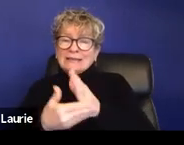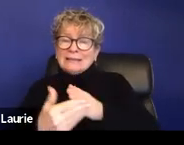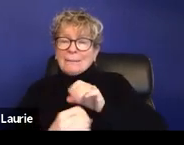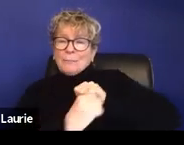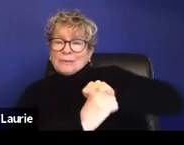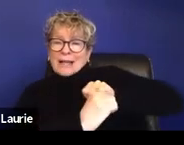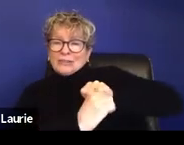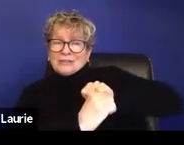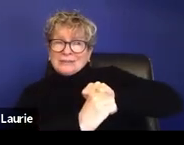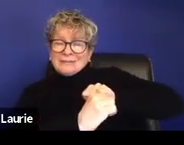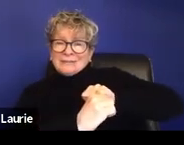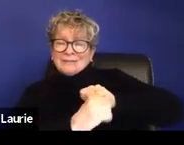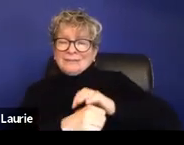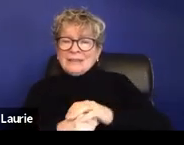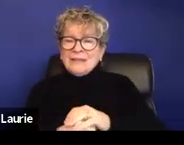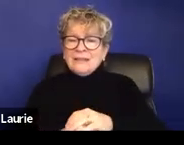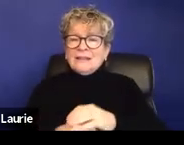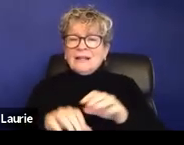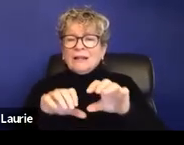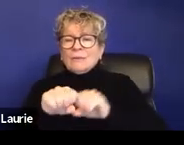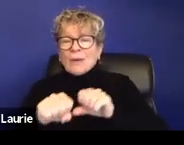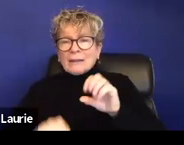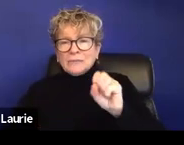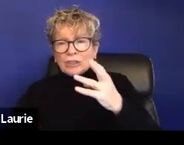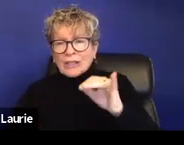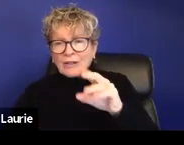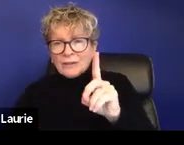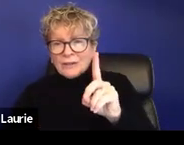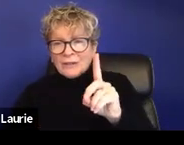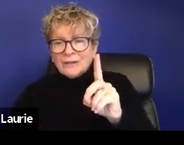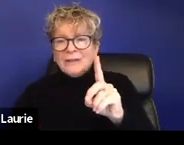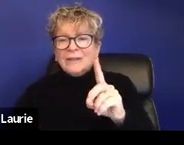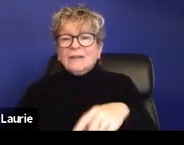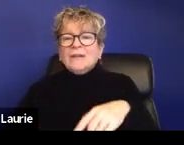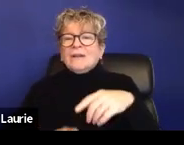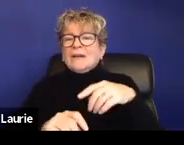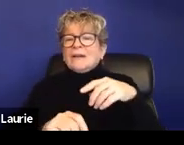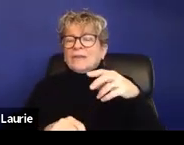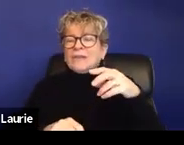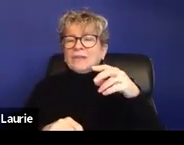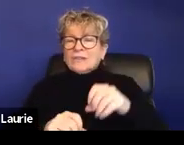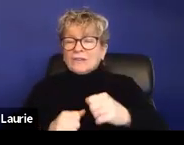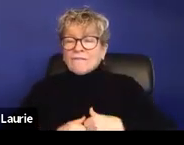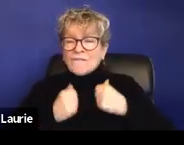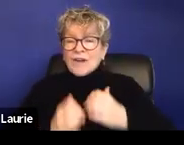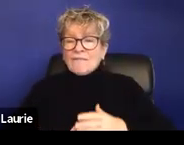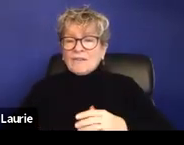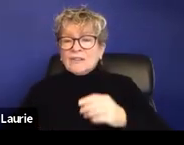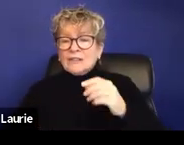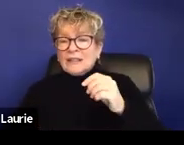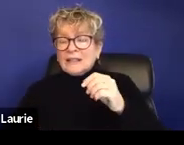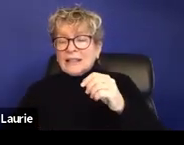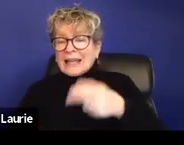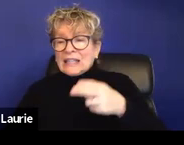prevent, for example, like rape shield and protection orders, a survivor's sexual history shouldn't be brought up, but in civil litigation